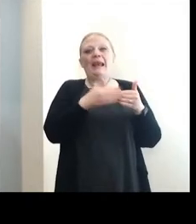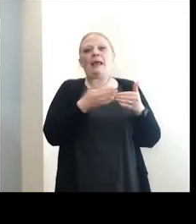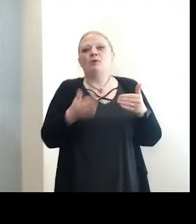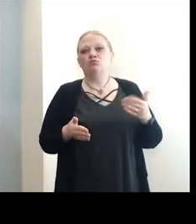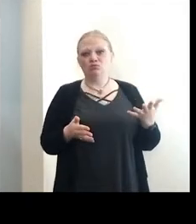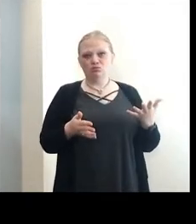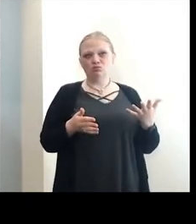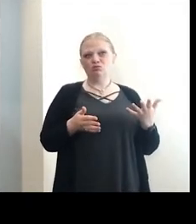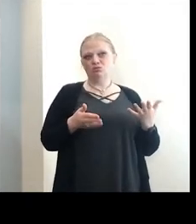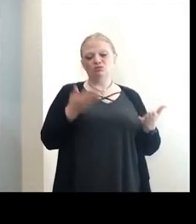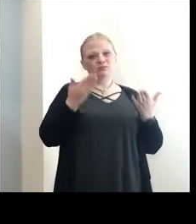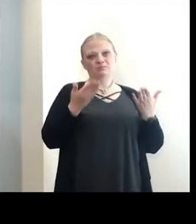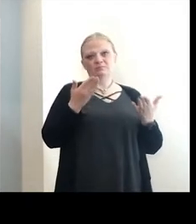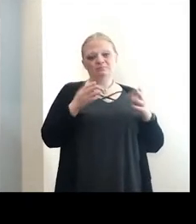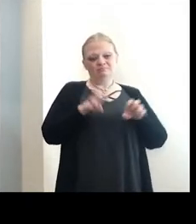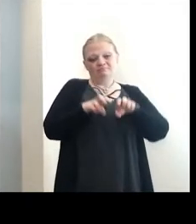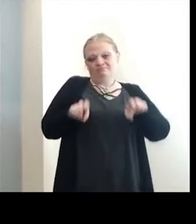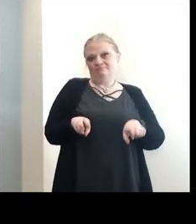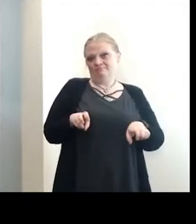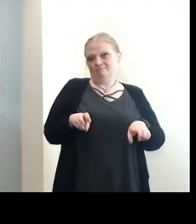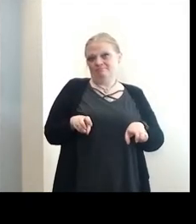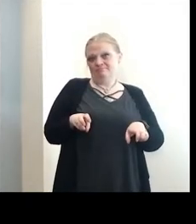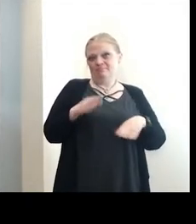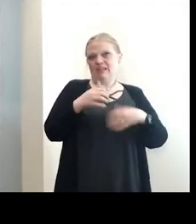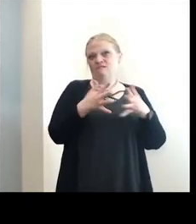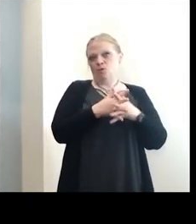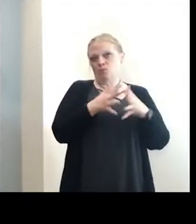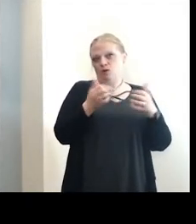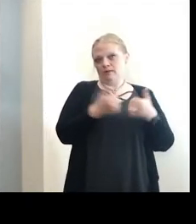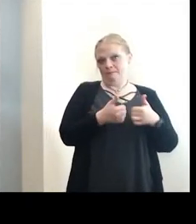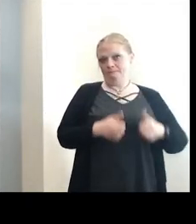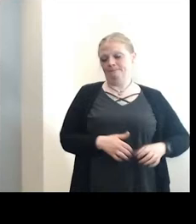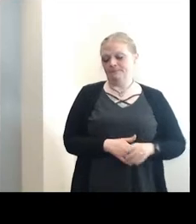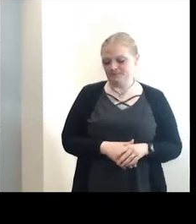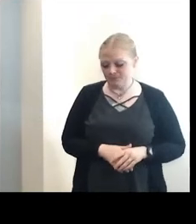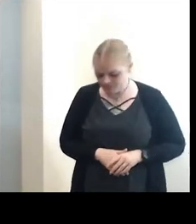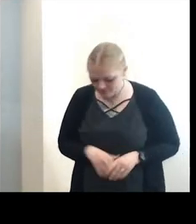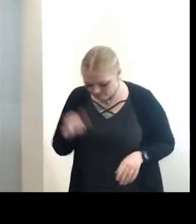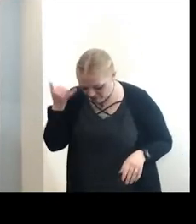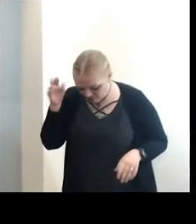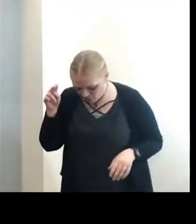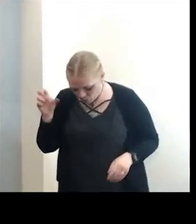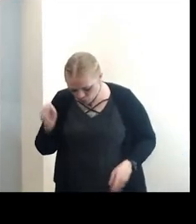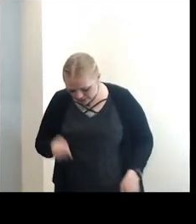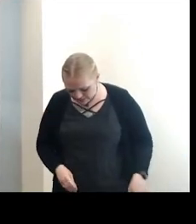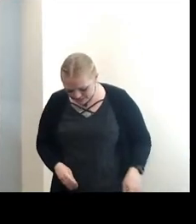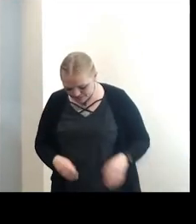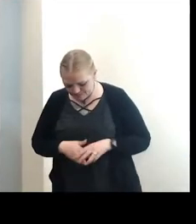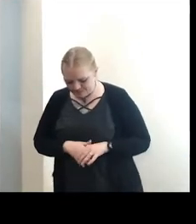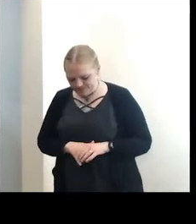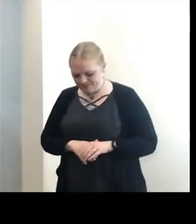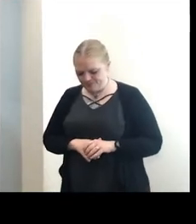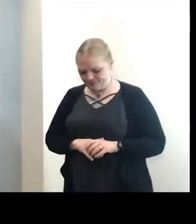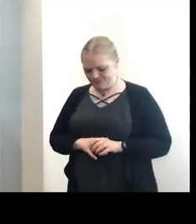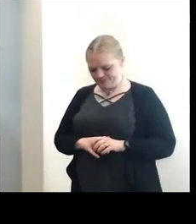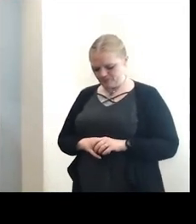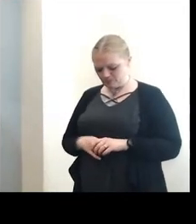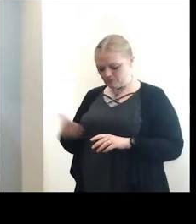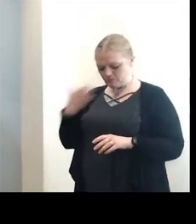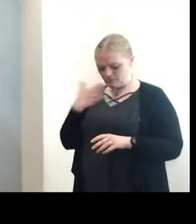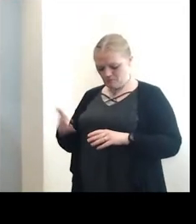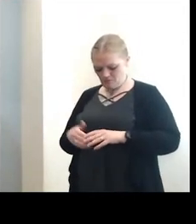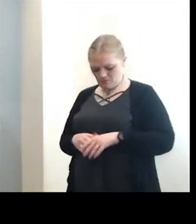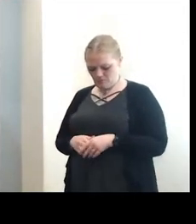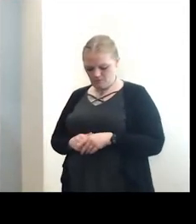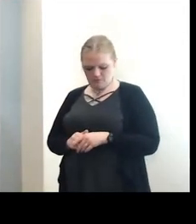including the individual that may be sitting next to them at a football game. Sandra Tan, Buffalo News. Hi, thanks, Mark.